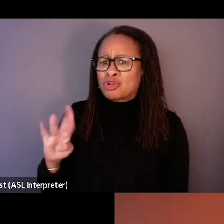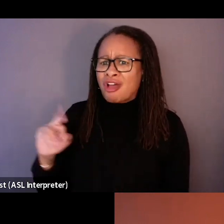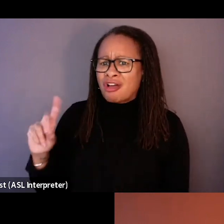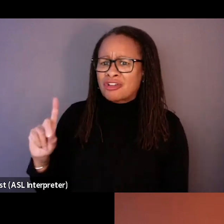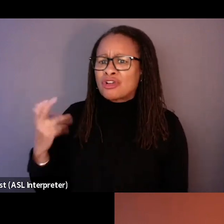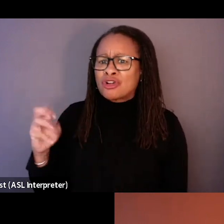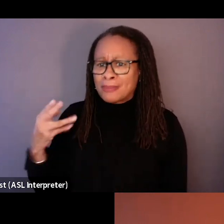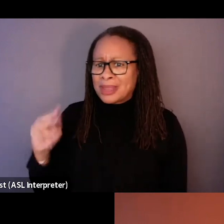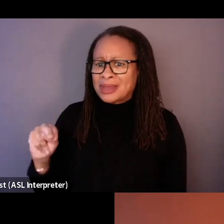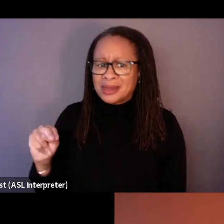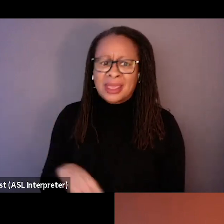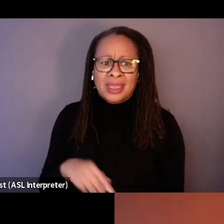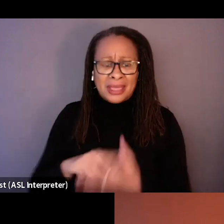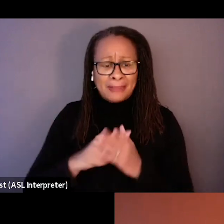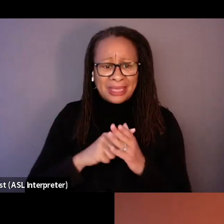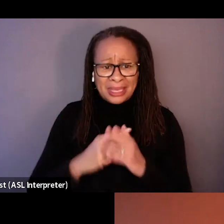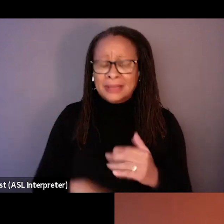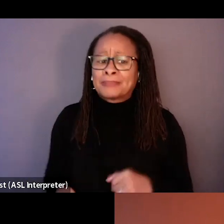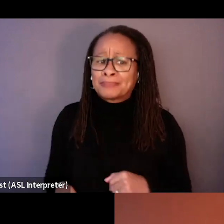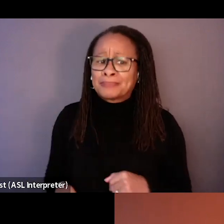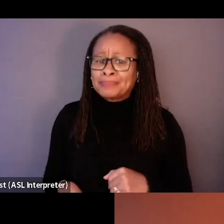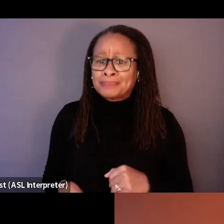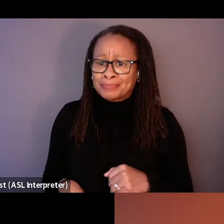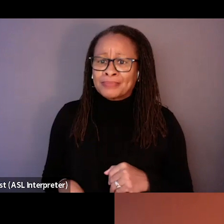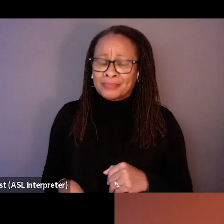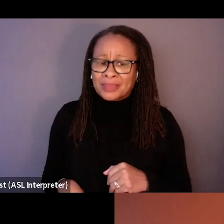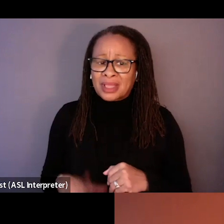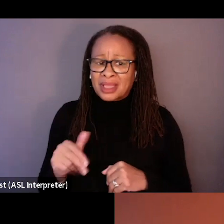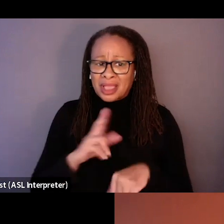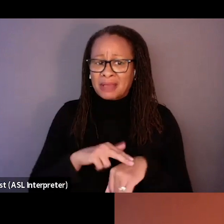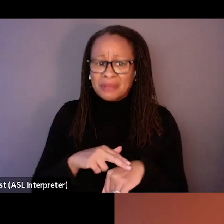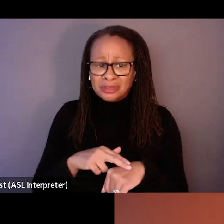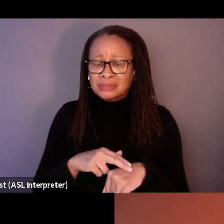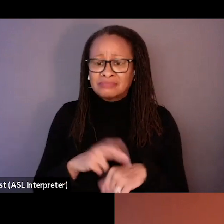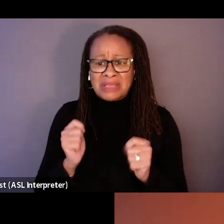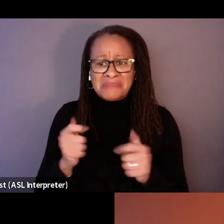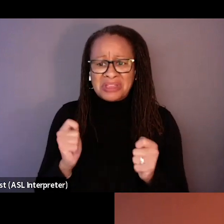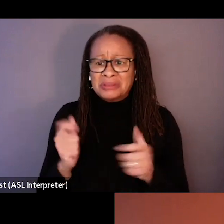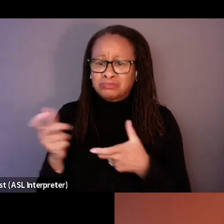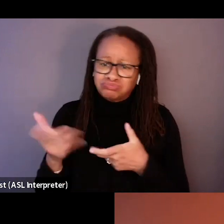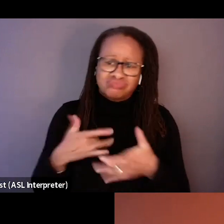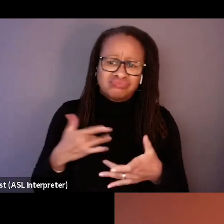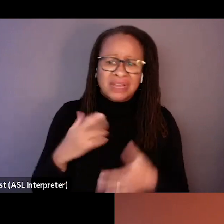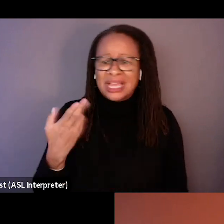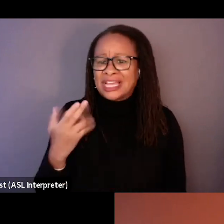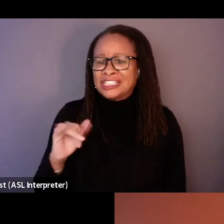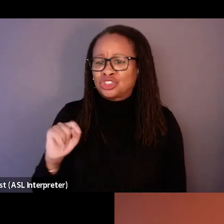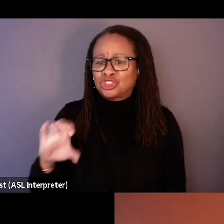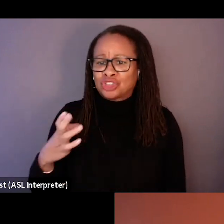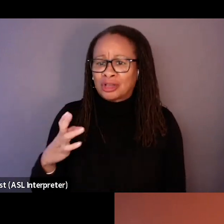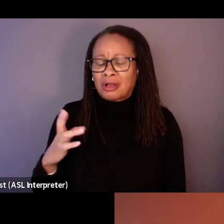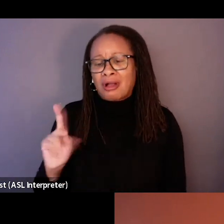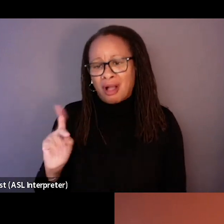Right. Or in the beginning. And of course, that's immediately evoking Hitchcock and giving so